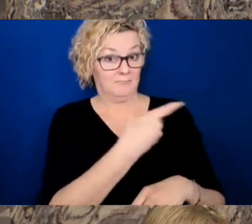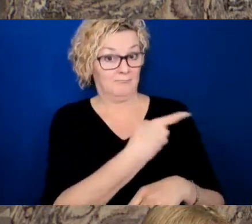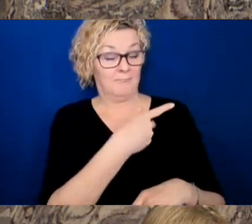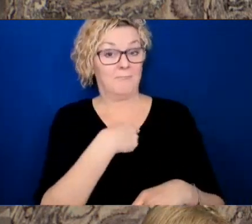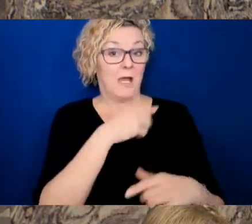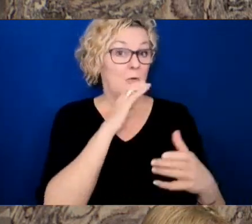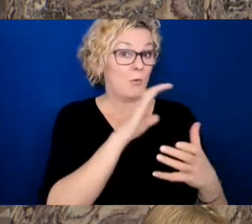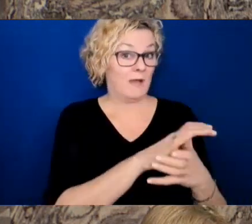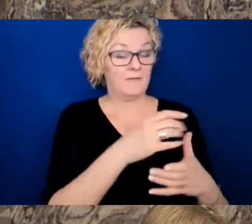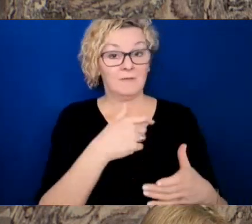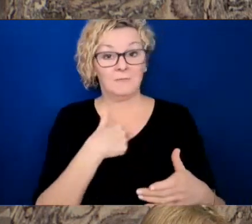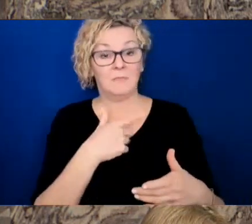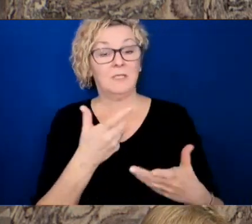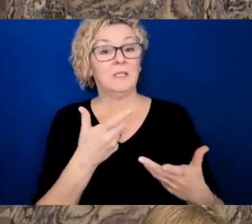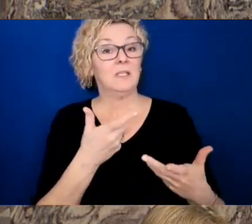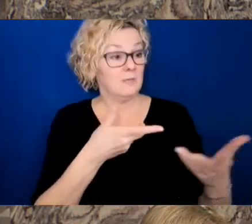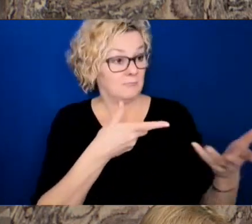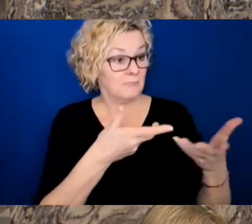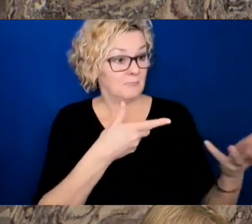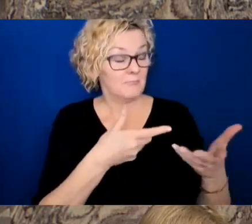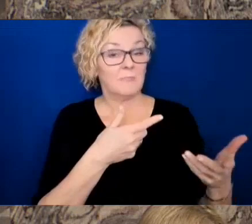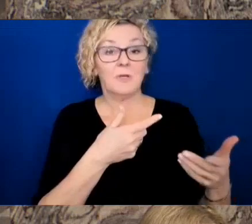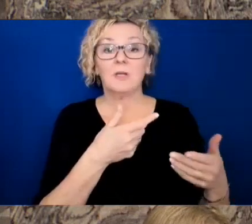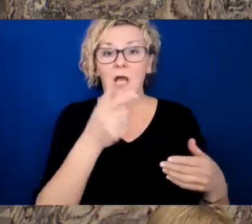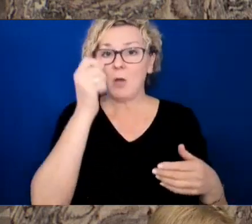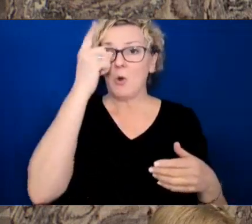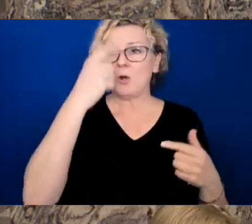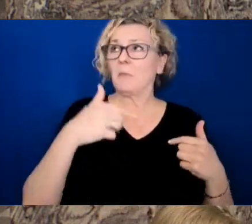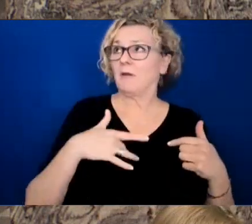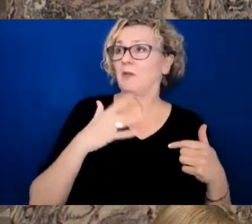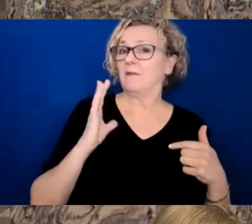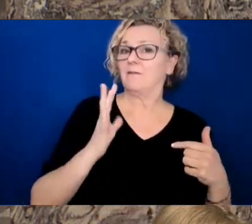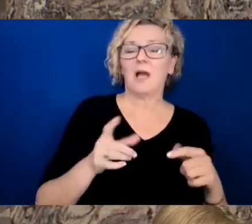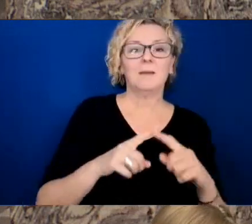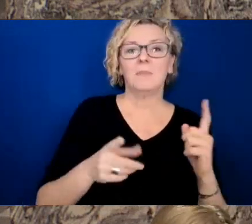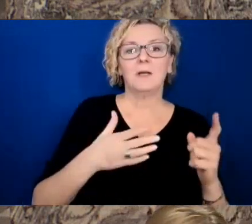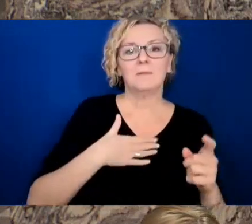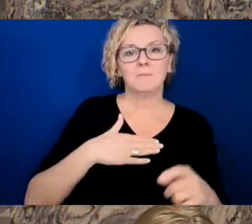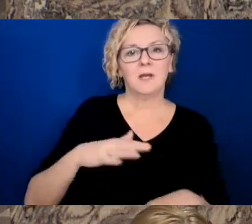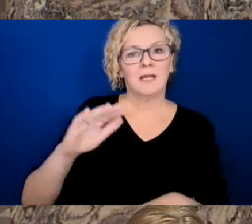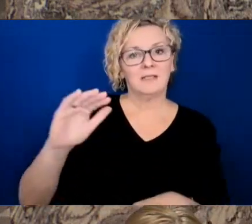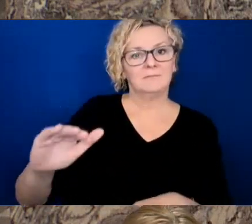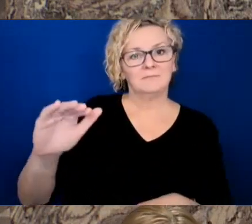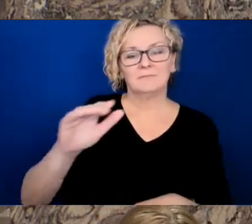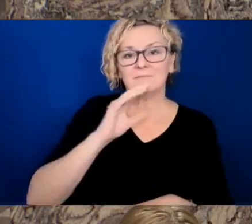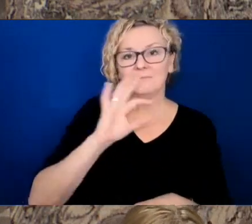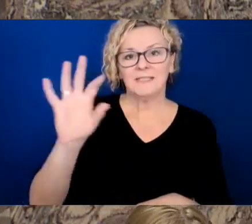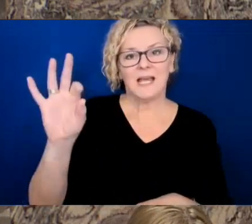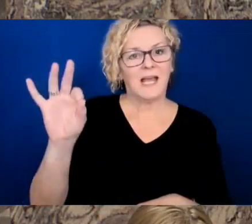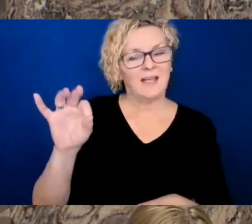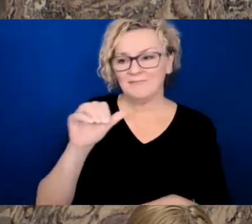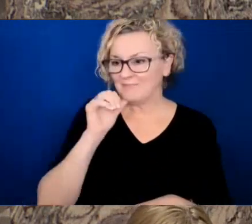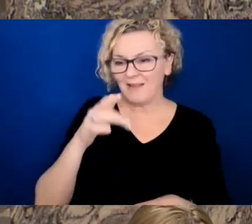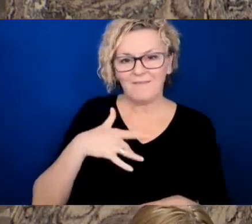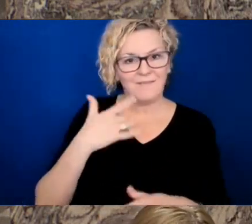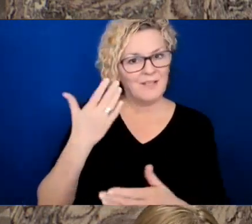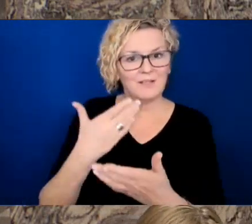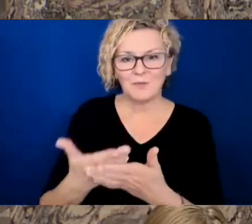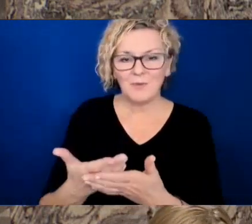My nine-year-old did not. I know that that is a struggle that many parents and many families are facing